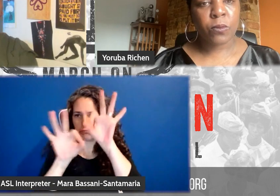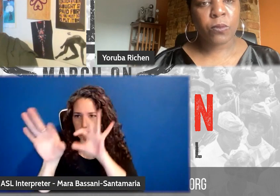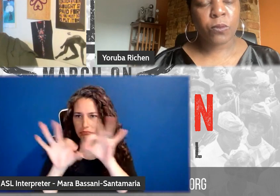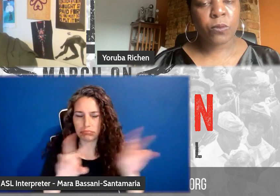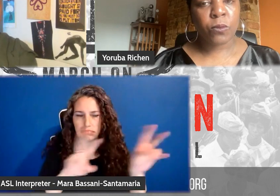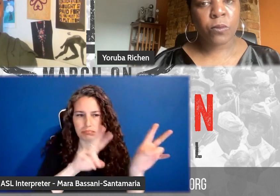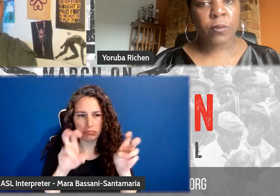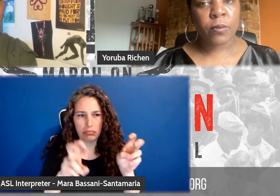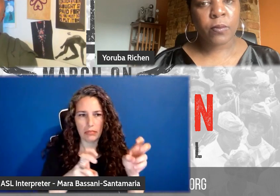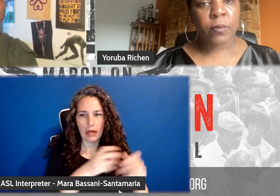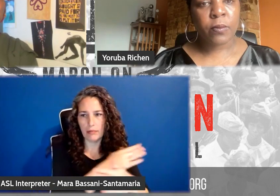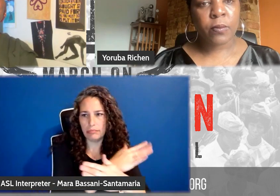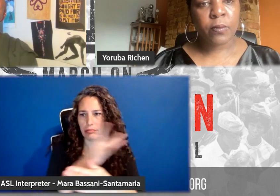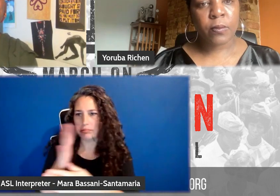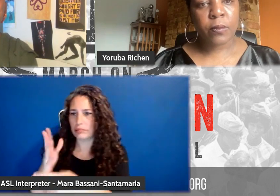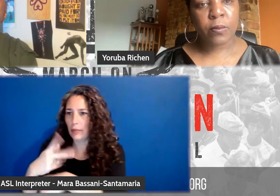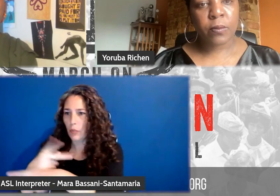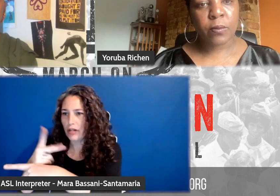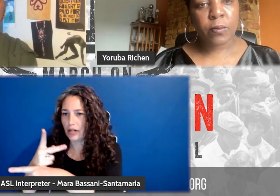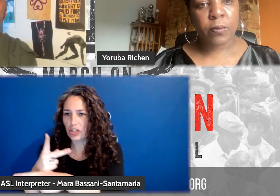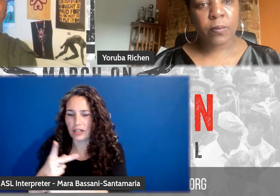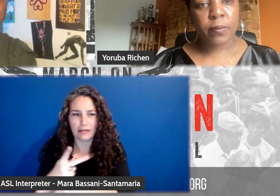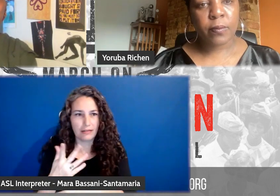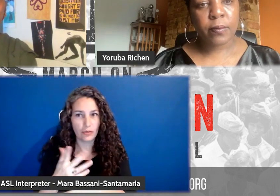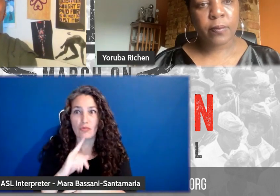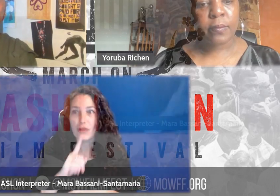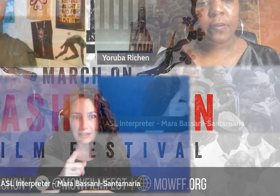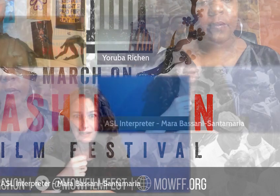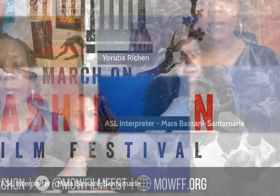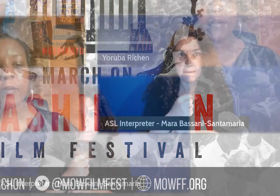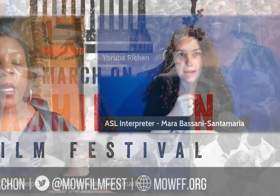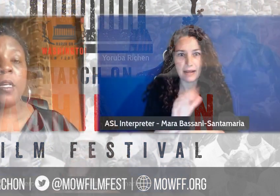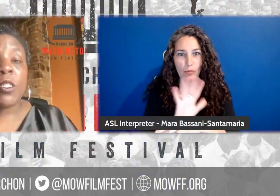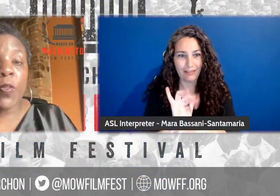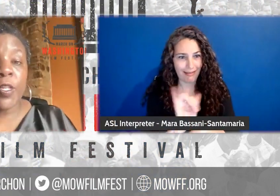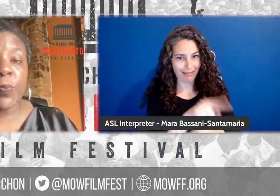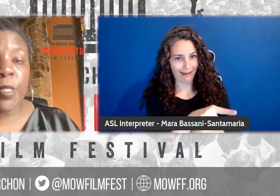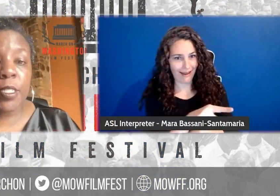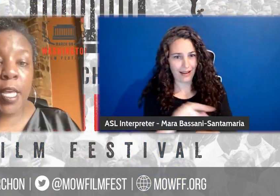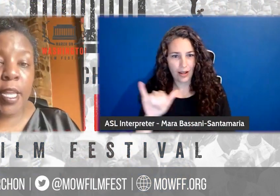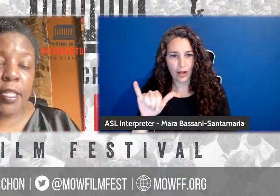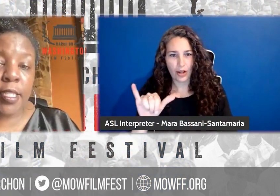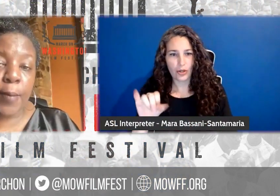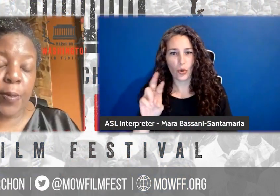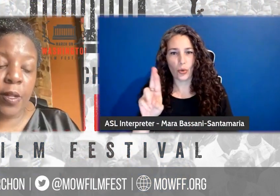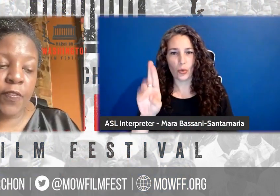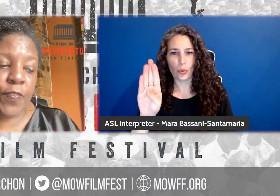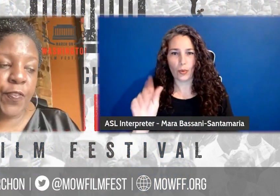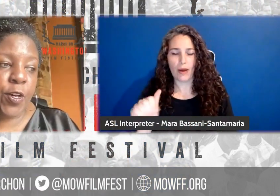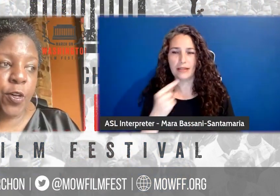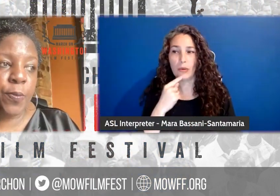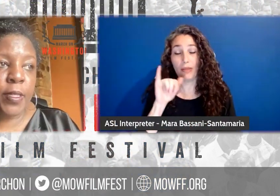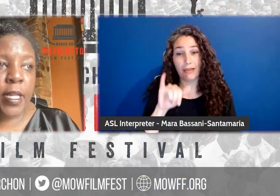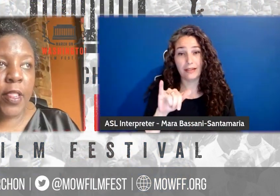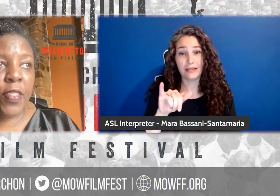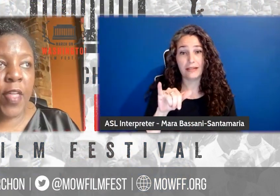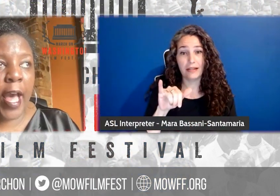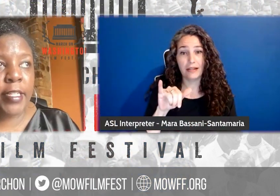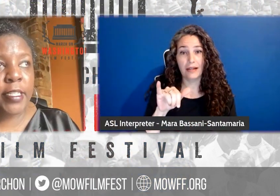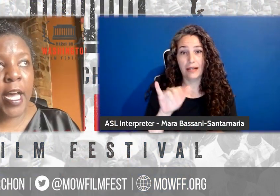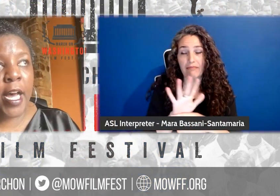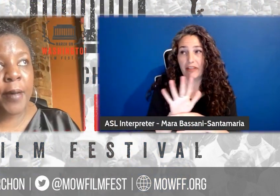through production for making a film like that? So this was an example of a film